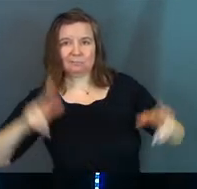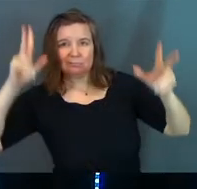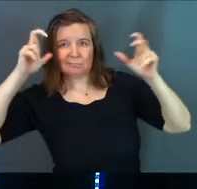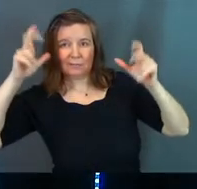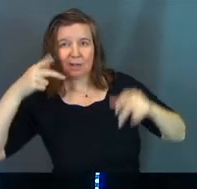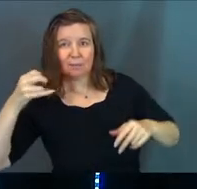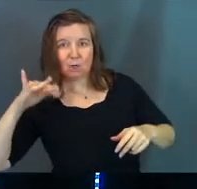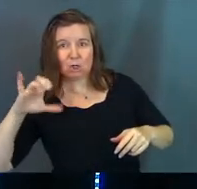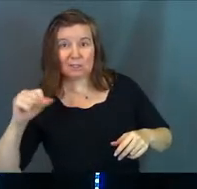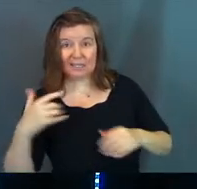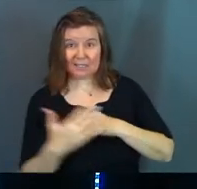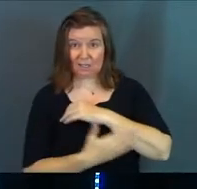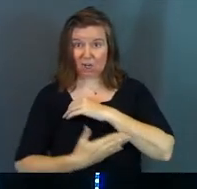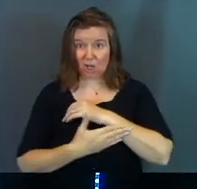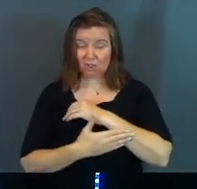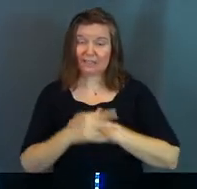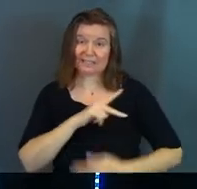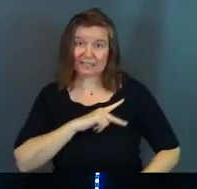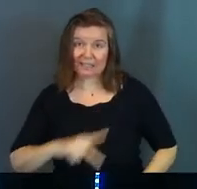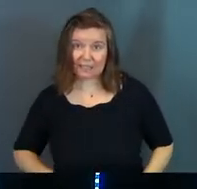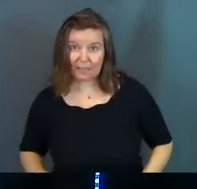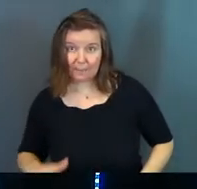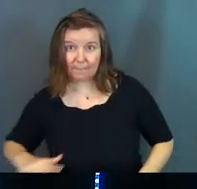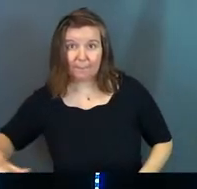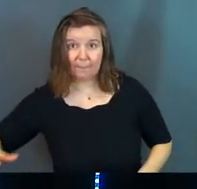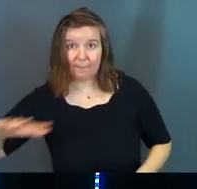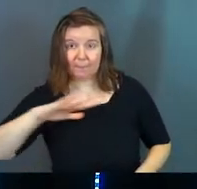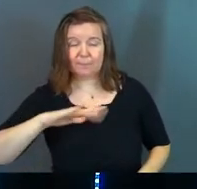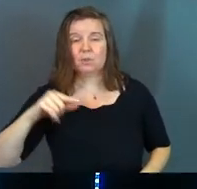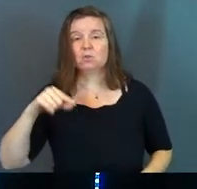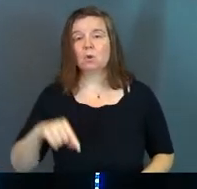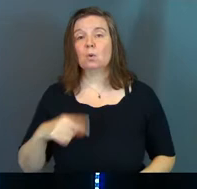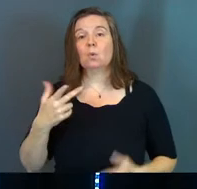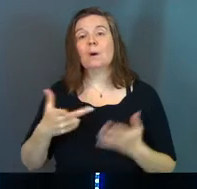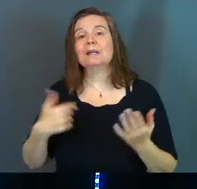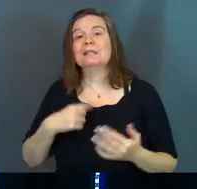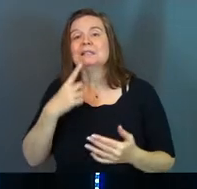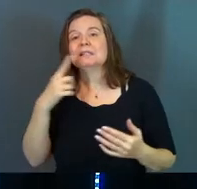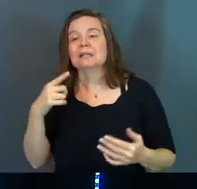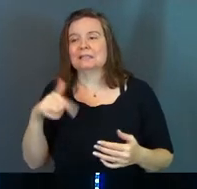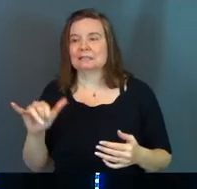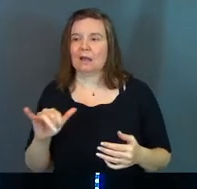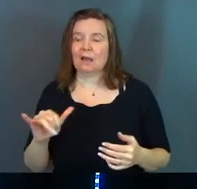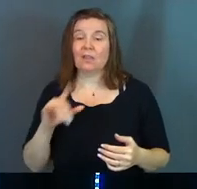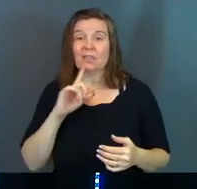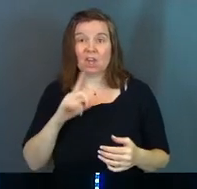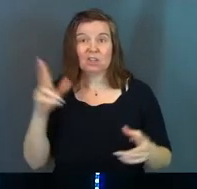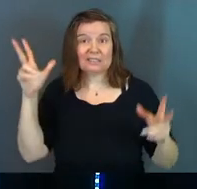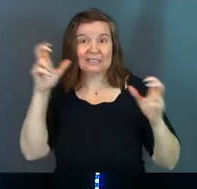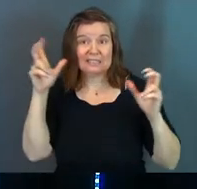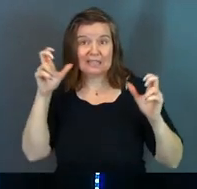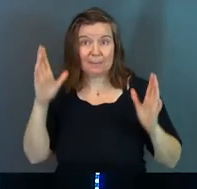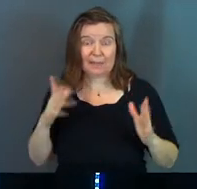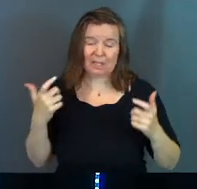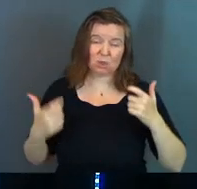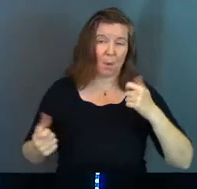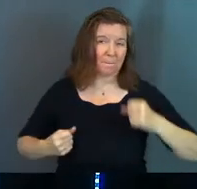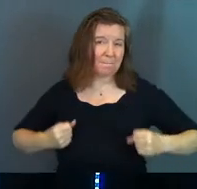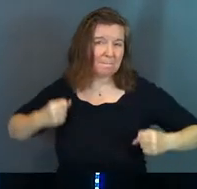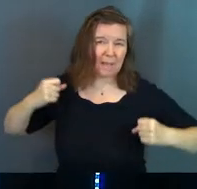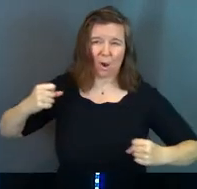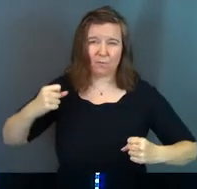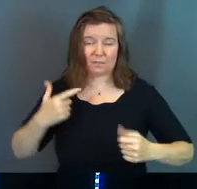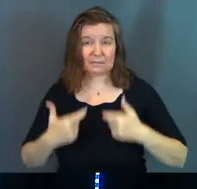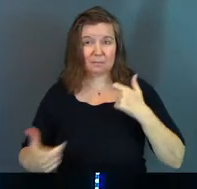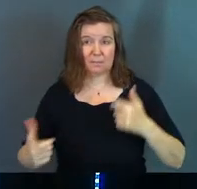Persia. Persia is a country. It's a kingdom. So he, what he says here is he's like, there's a demon that is so powerful.